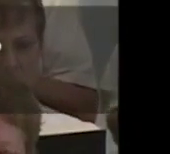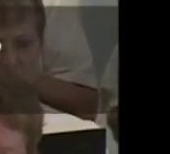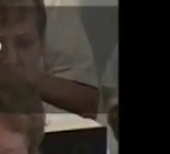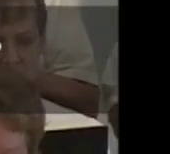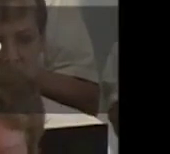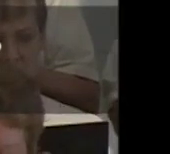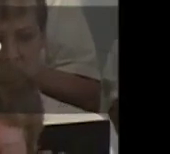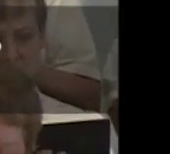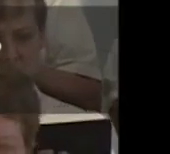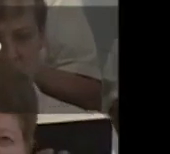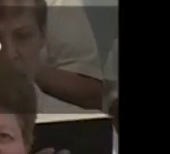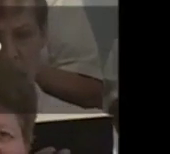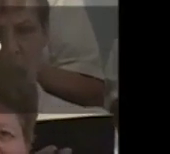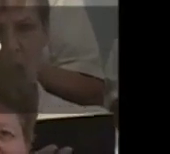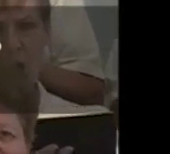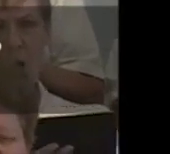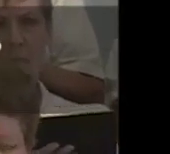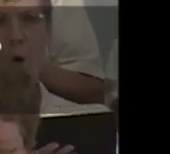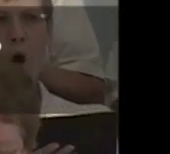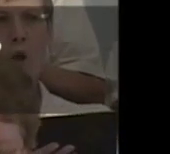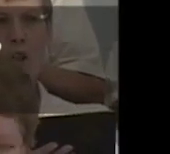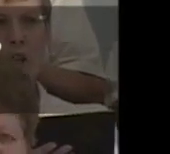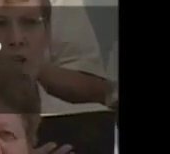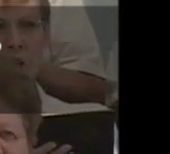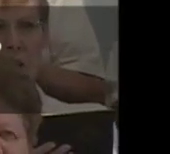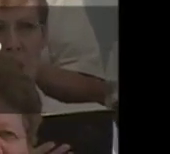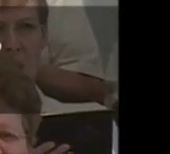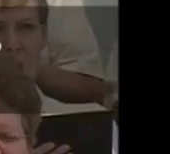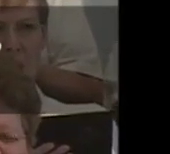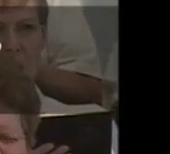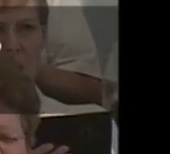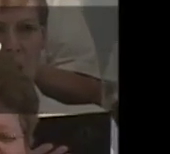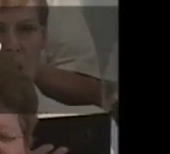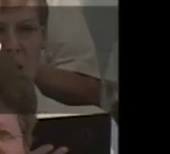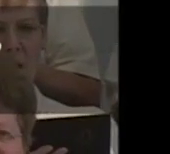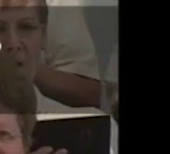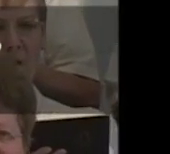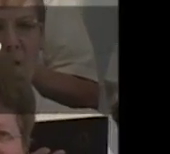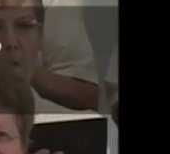my righteous, omnipotent man.